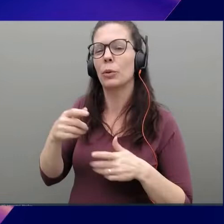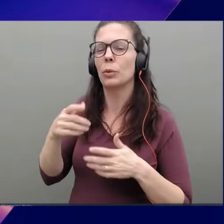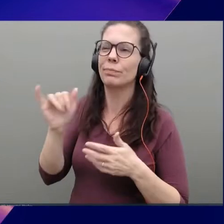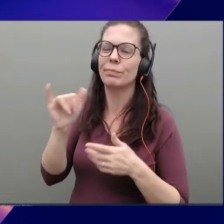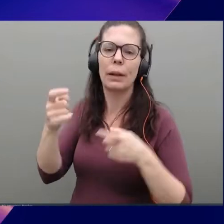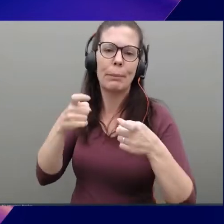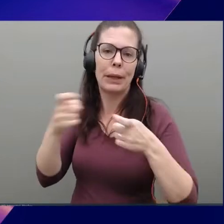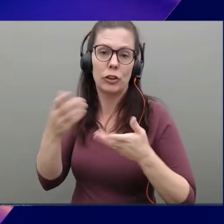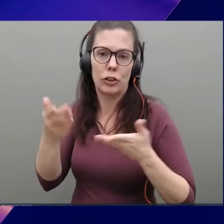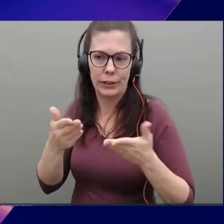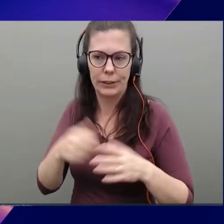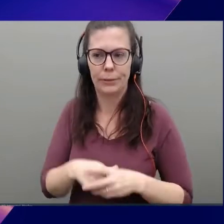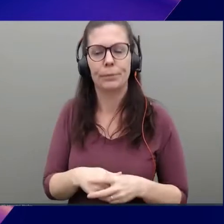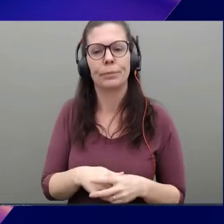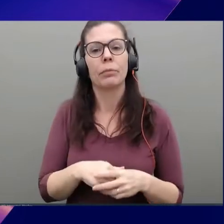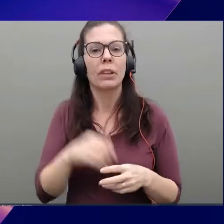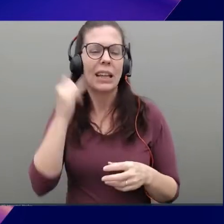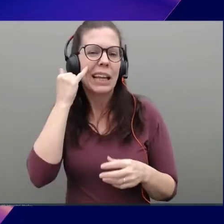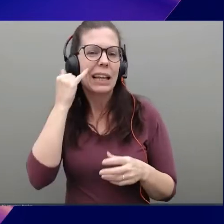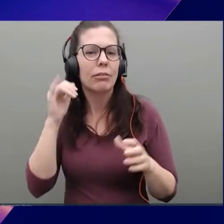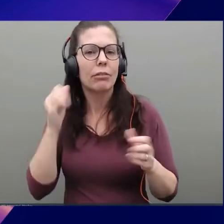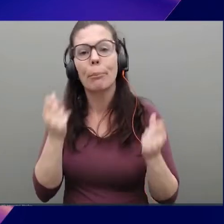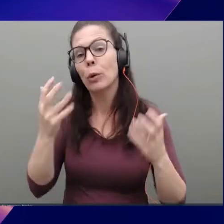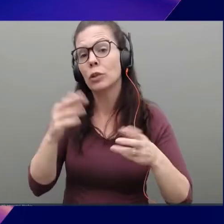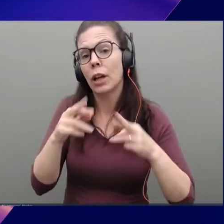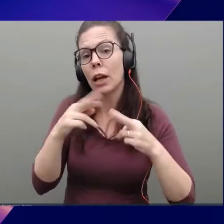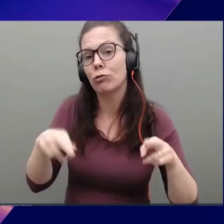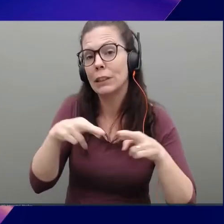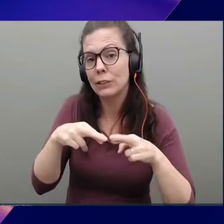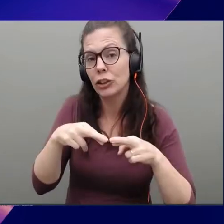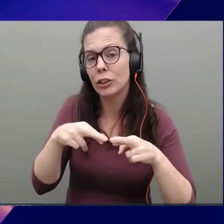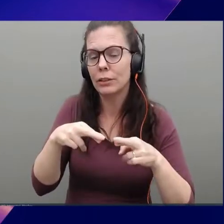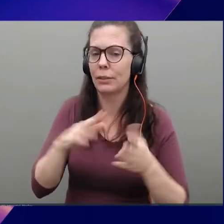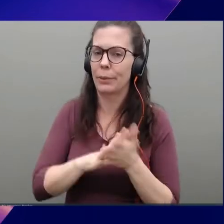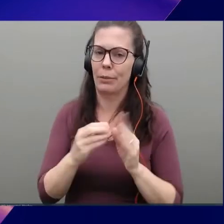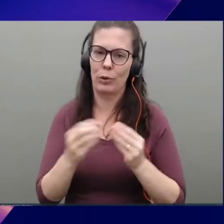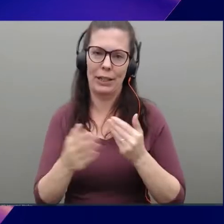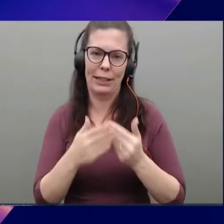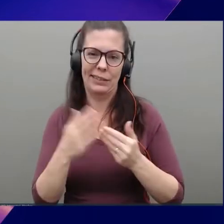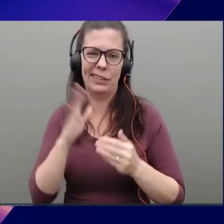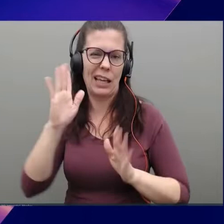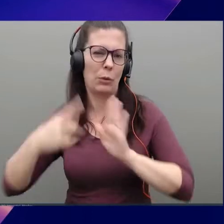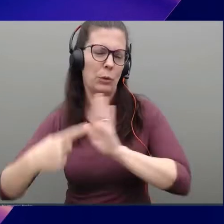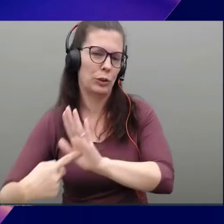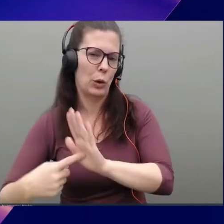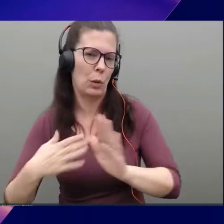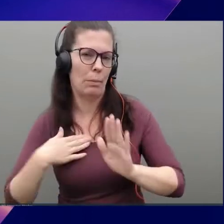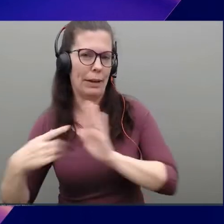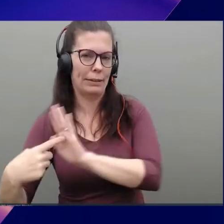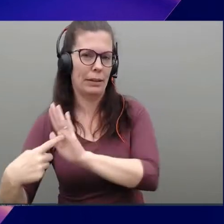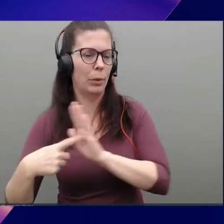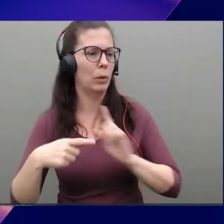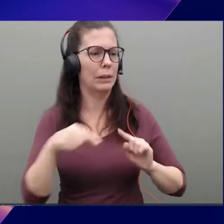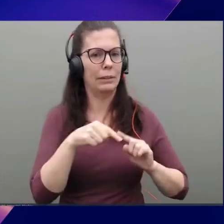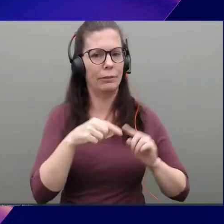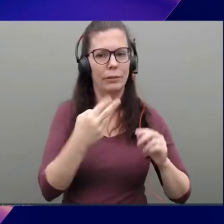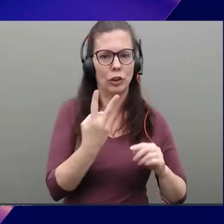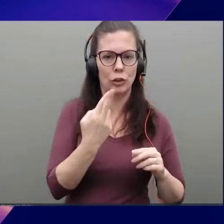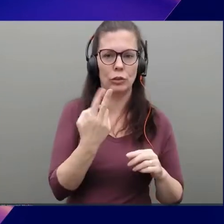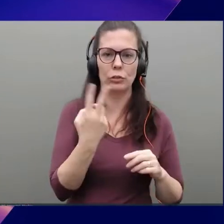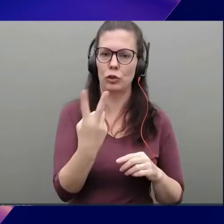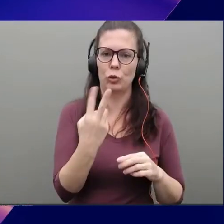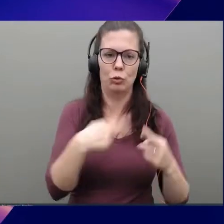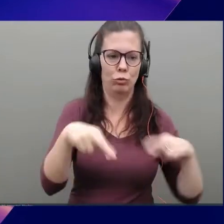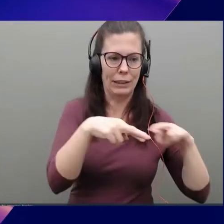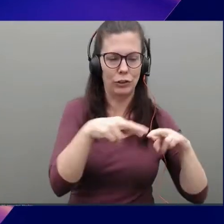particularly if you're doing anything multi-region, it becomes easy. I'll show you, for example, how to expand it from two regions to three regions in like just